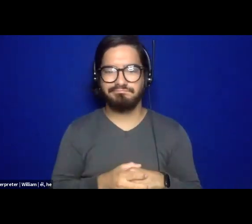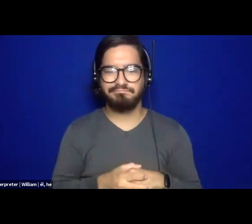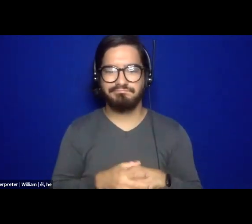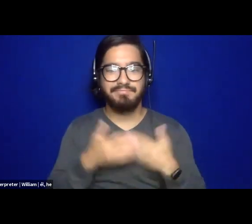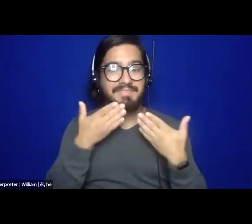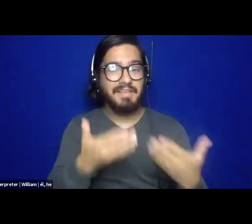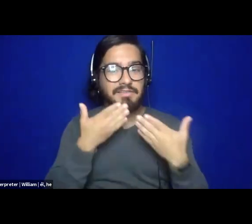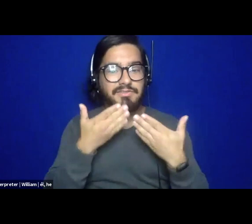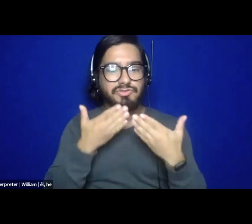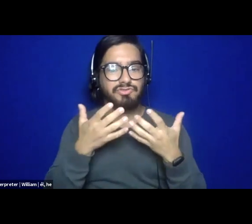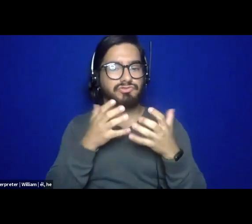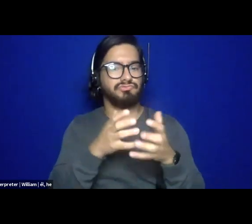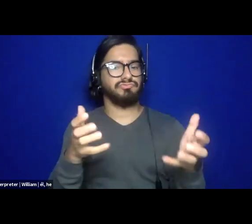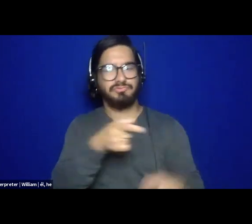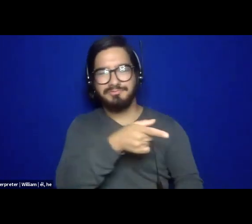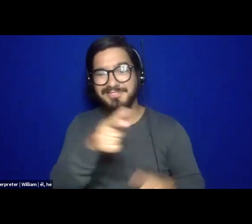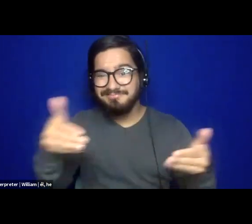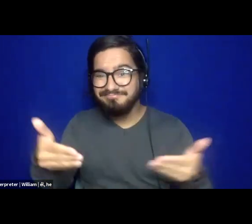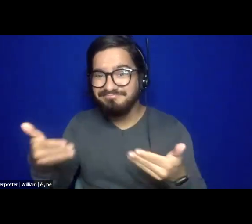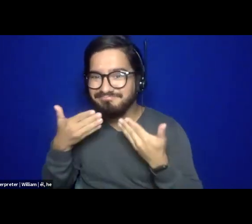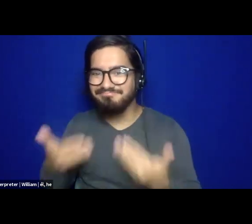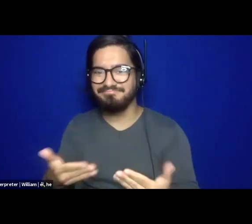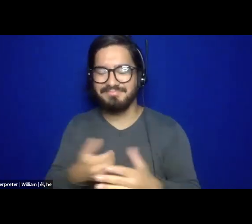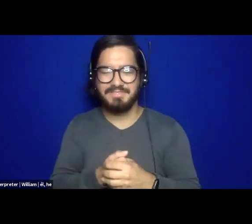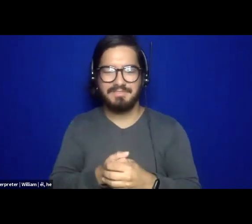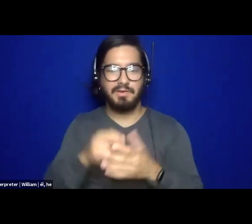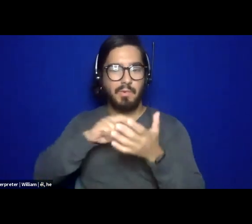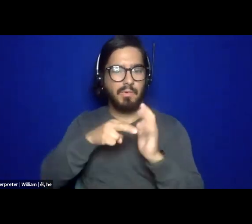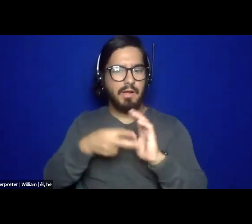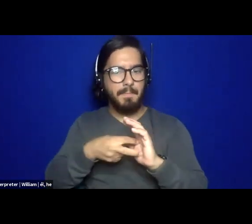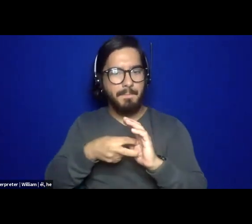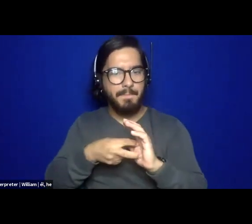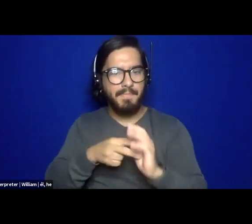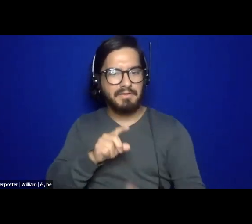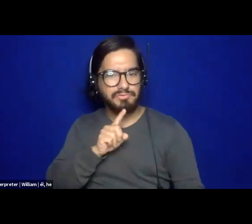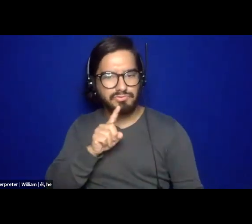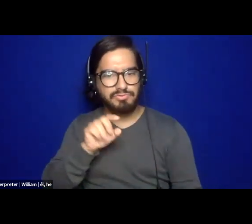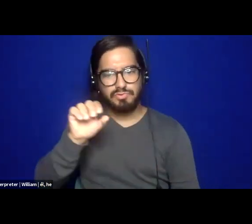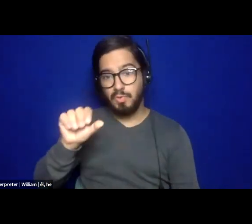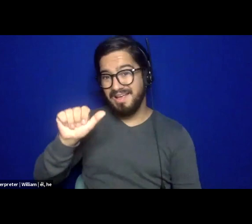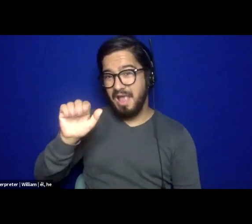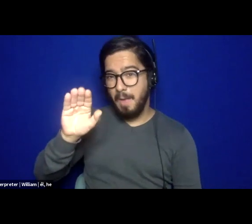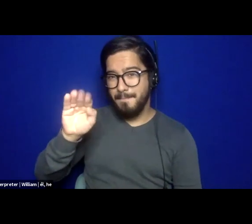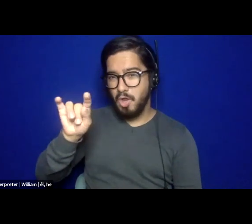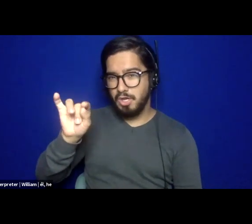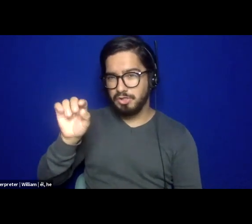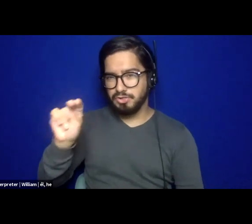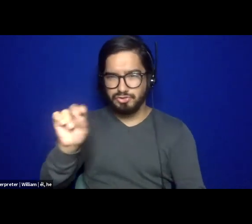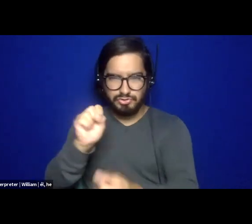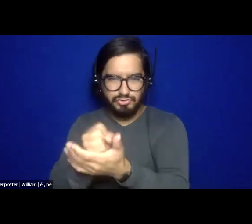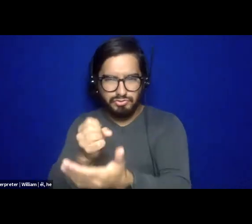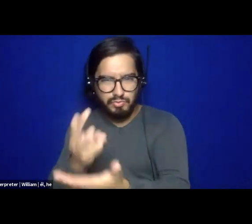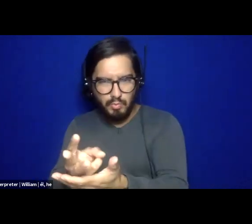advance abolitionist social work is to really, uh, reflect, investigate, and then hopefully incorporate